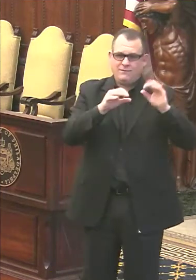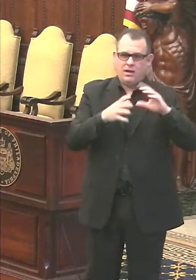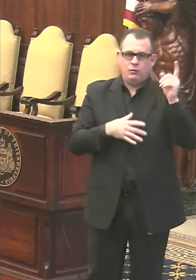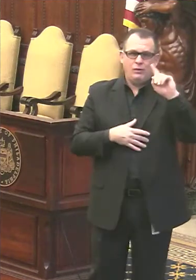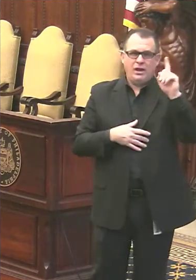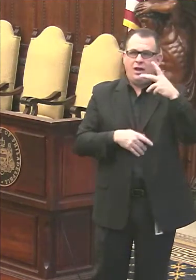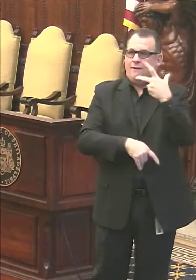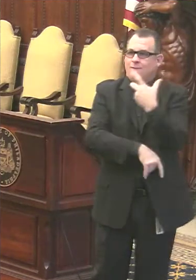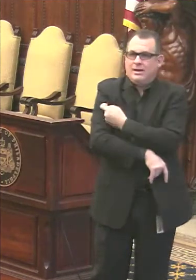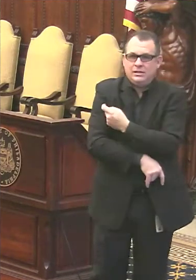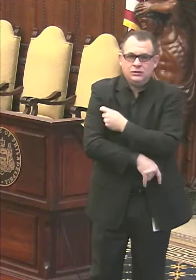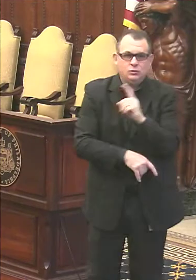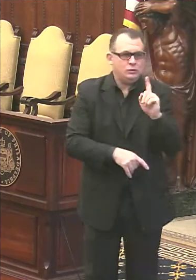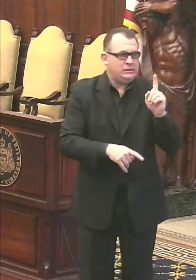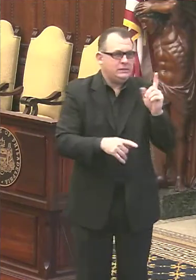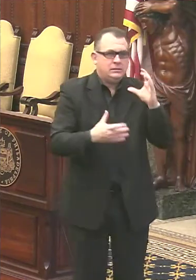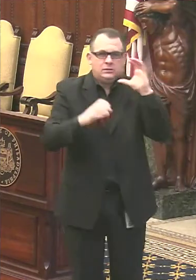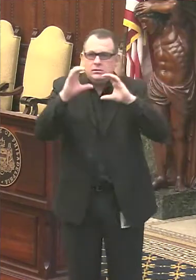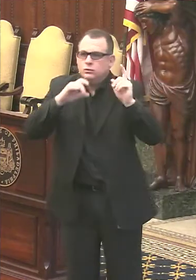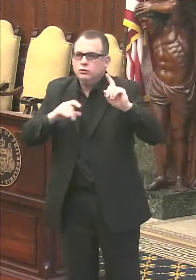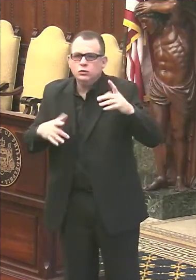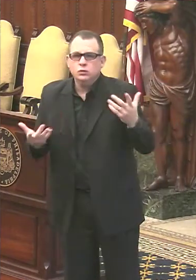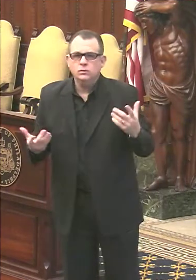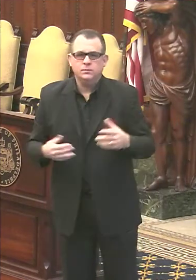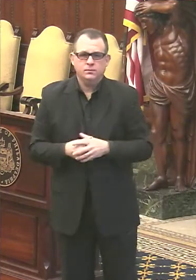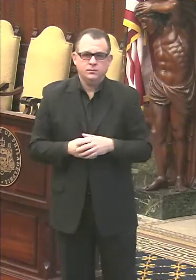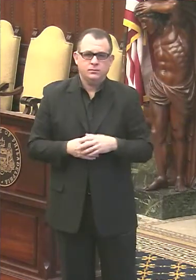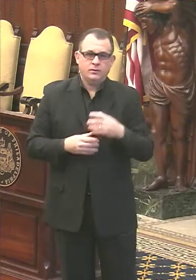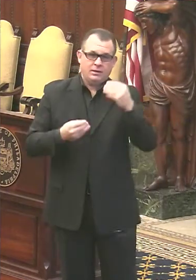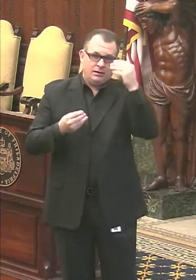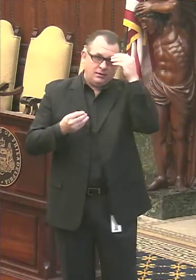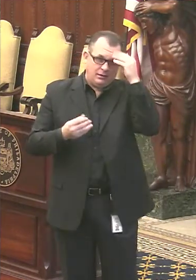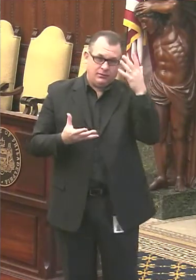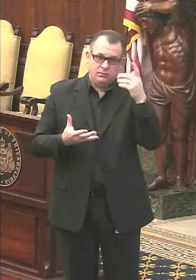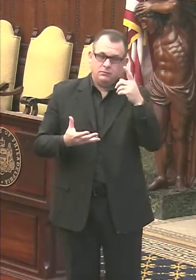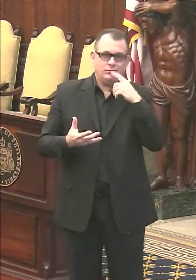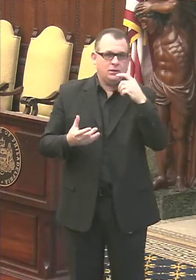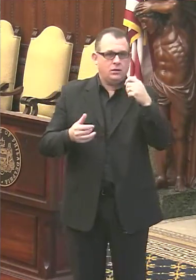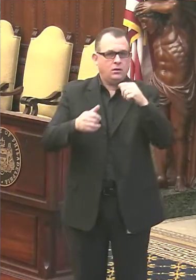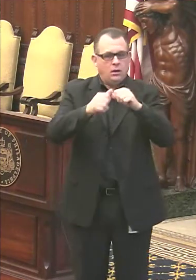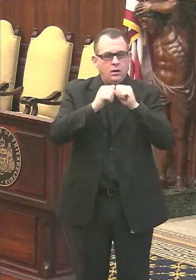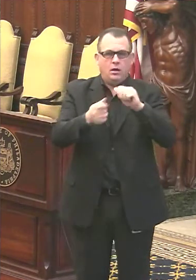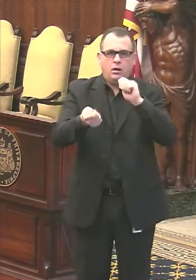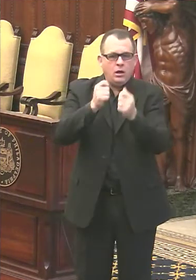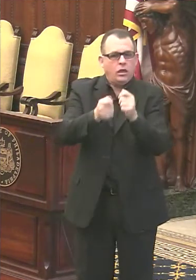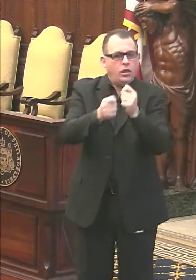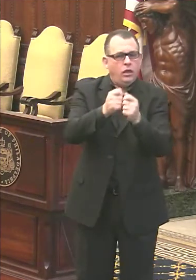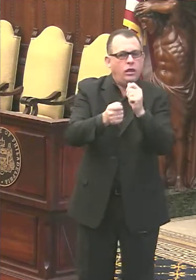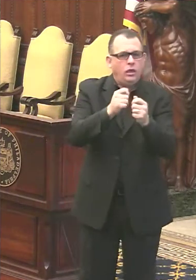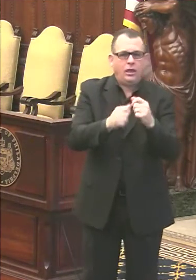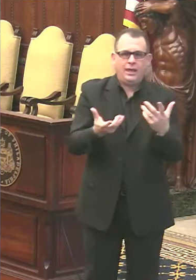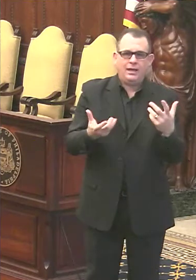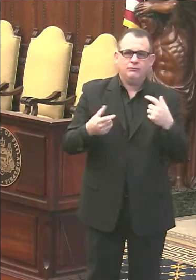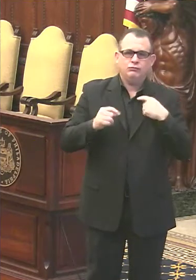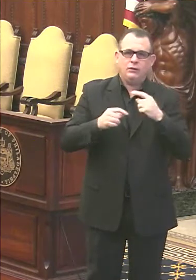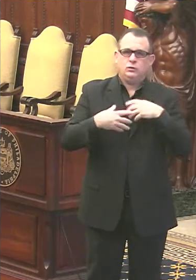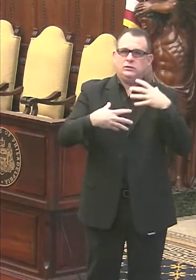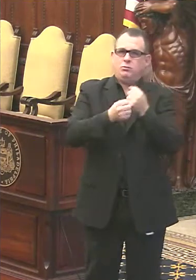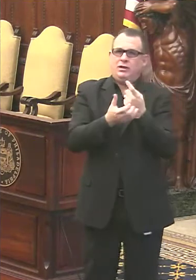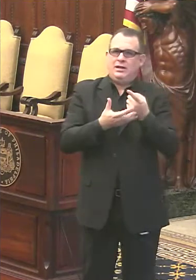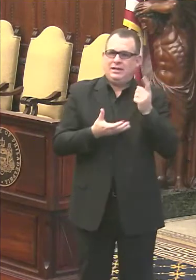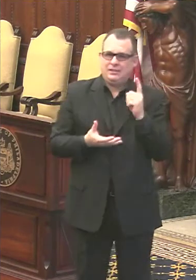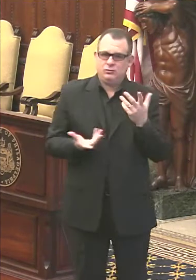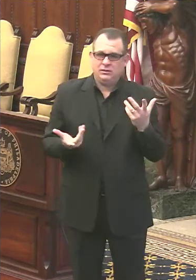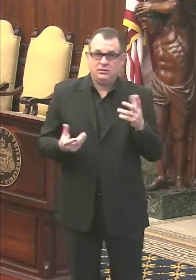available. Now, that information is constantly changing, and I summarized it at a very high level last week at the press conference. And so the vaccine would be